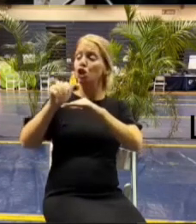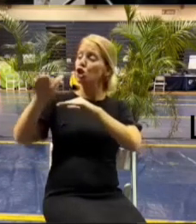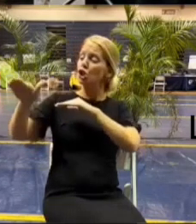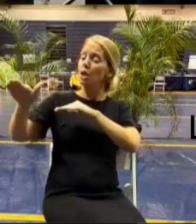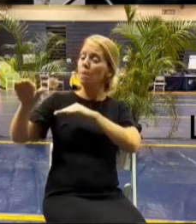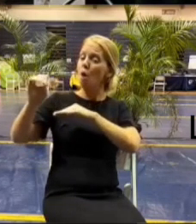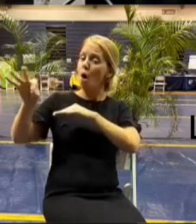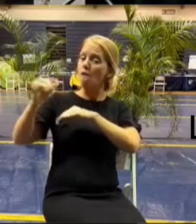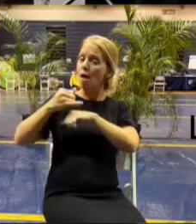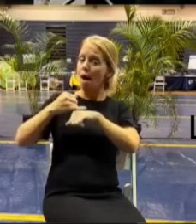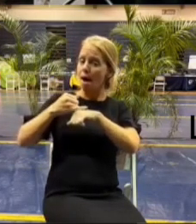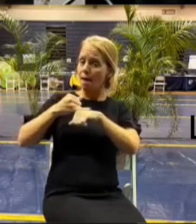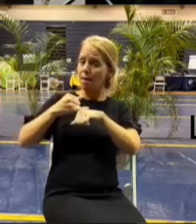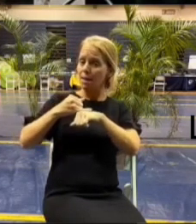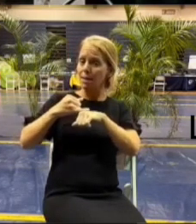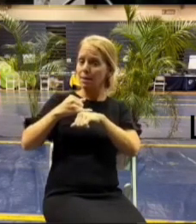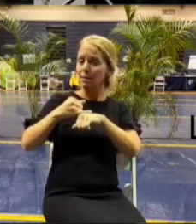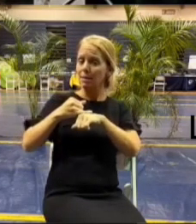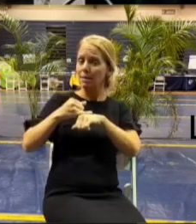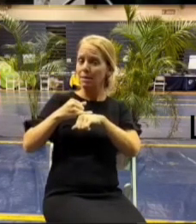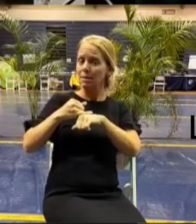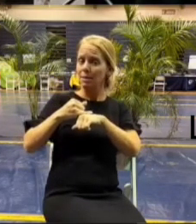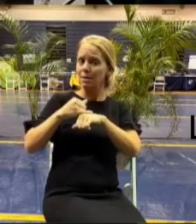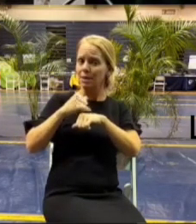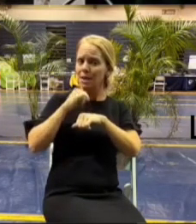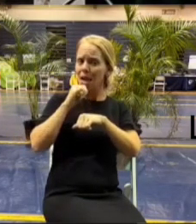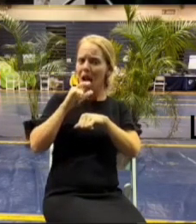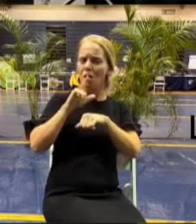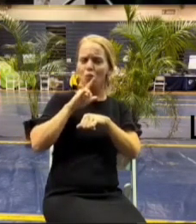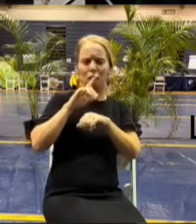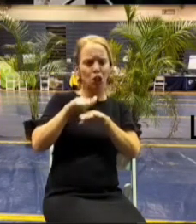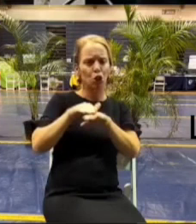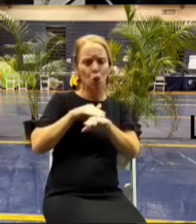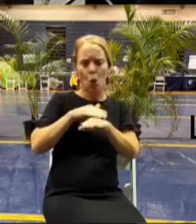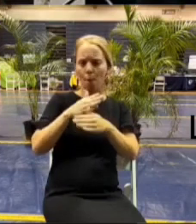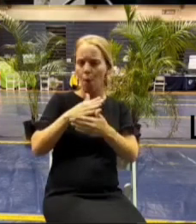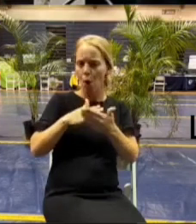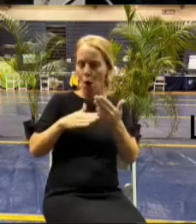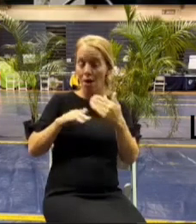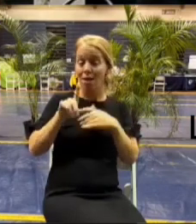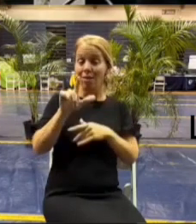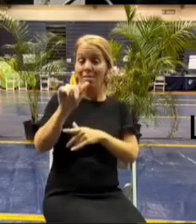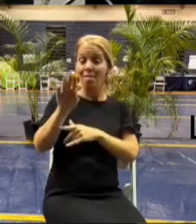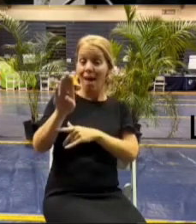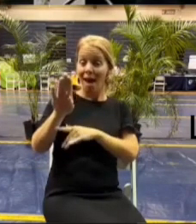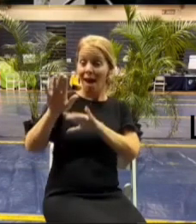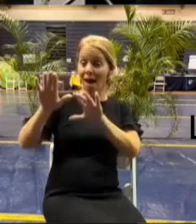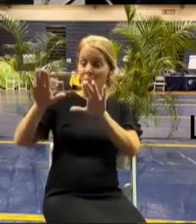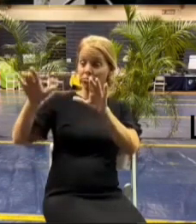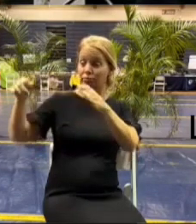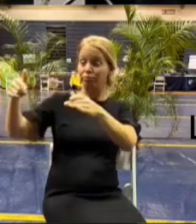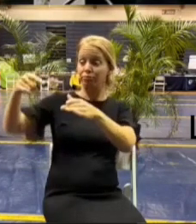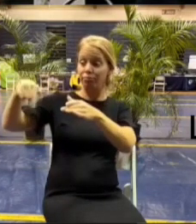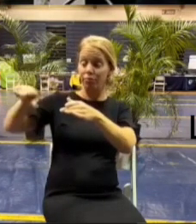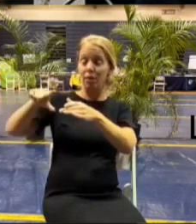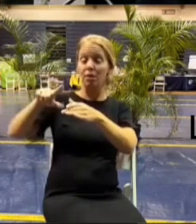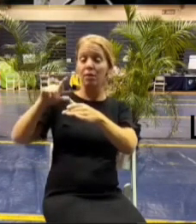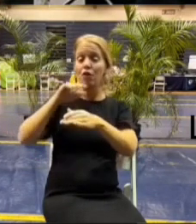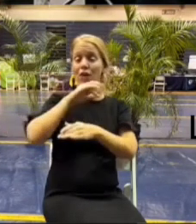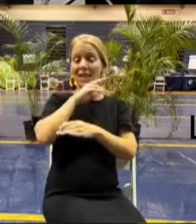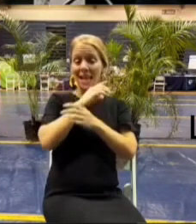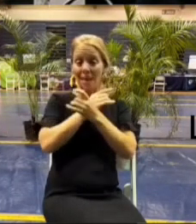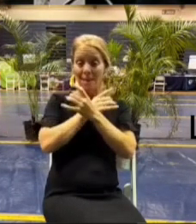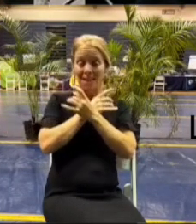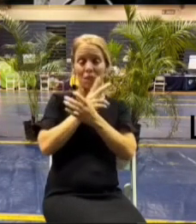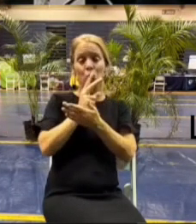uh is not really the slow part um these lab uh for these contaminants it's about